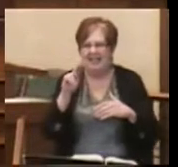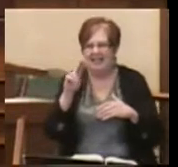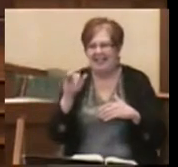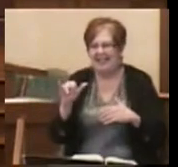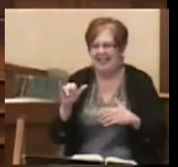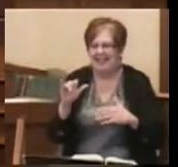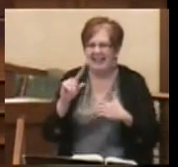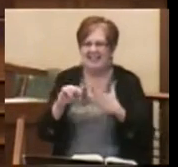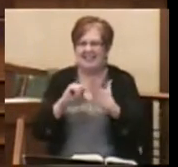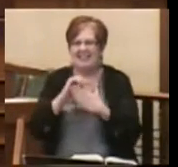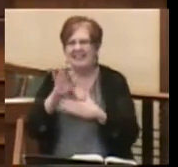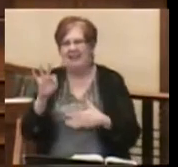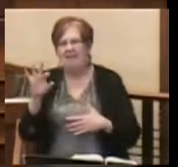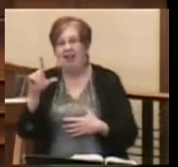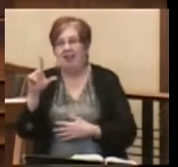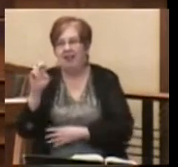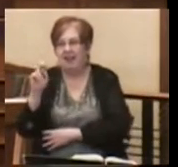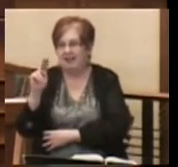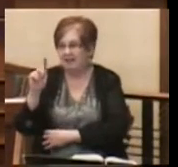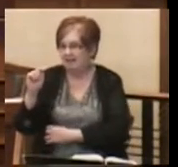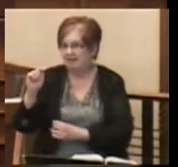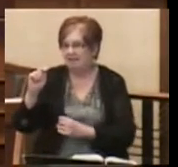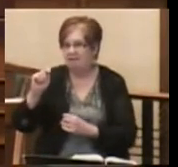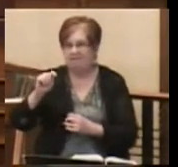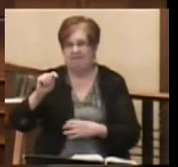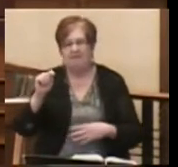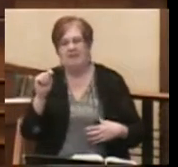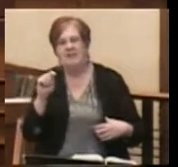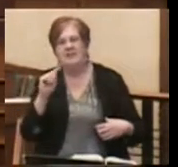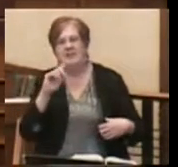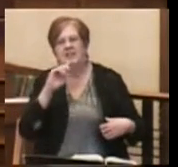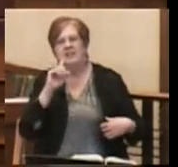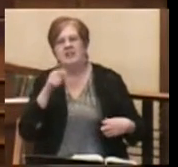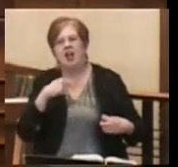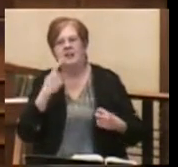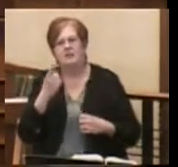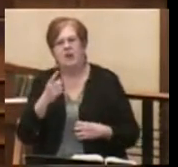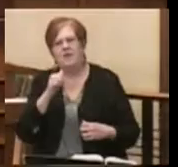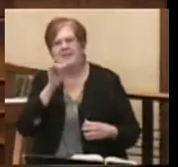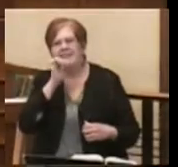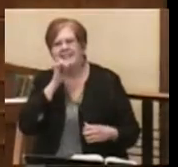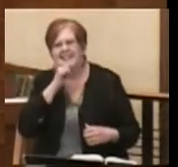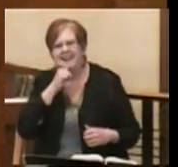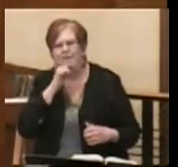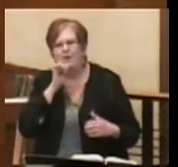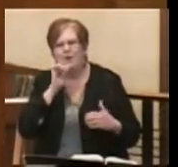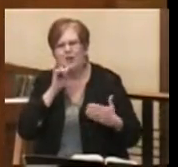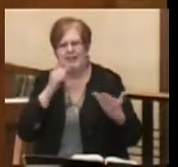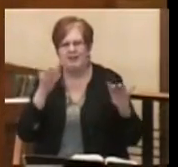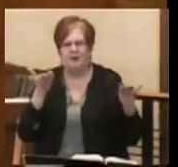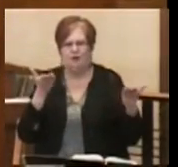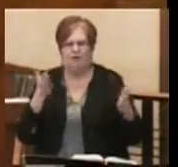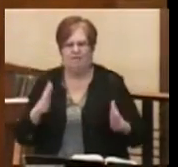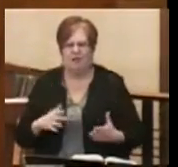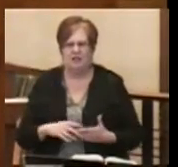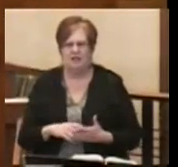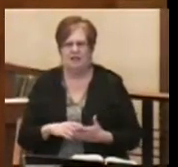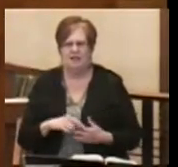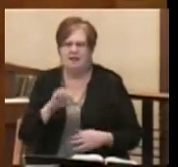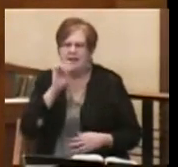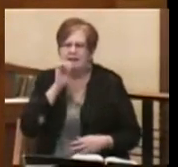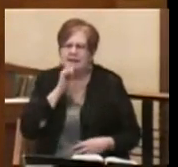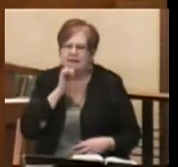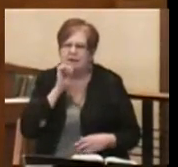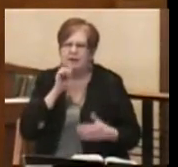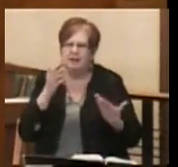of Lent. This lesson talked about a suffering servant. The suffering servant